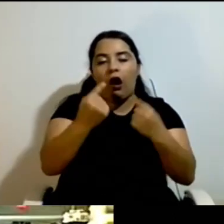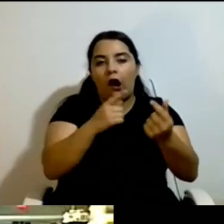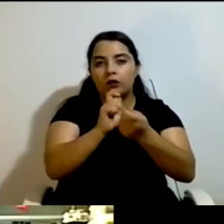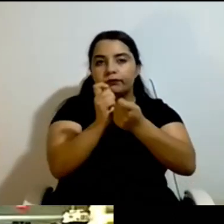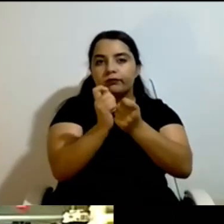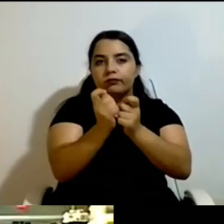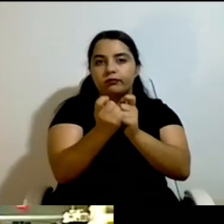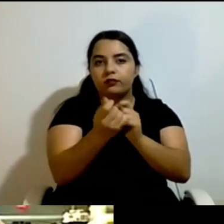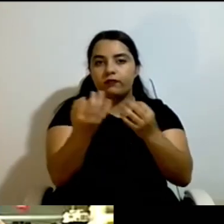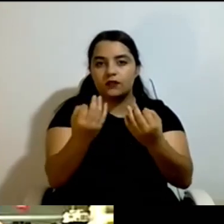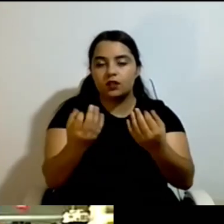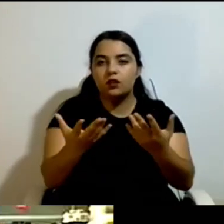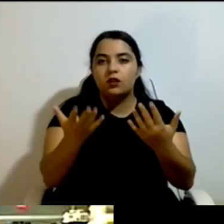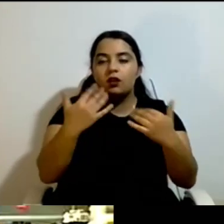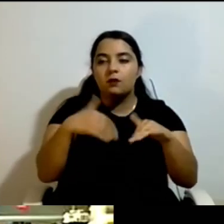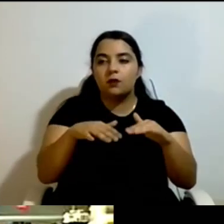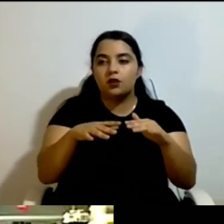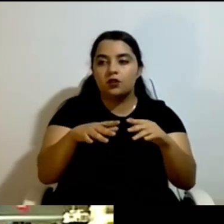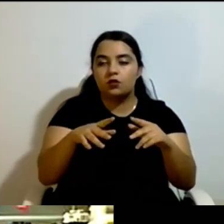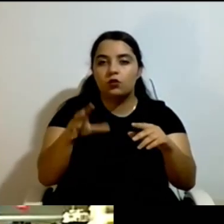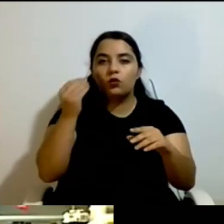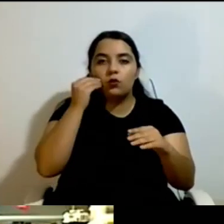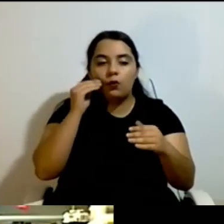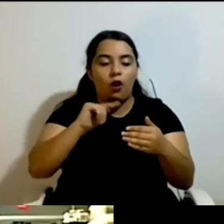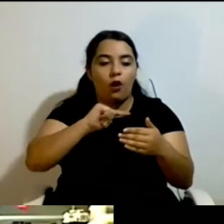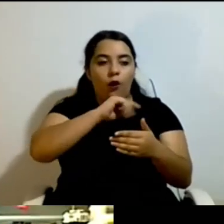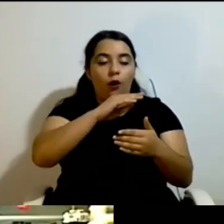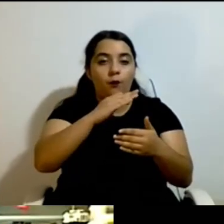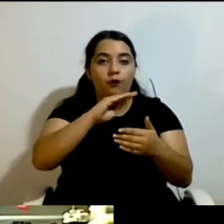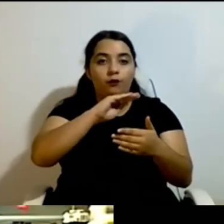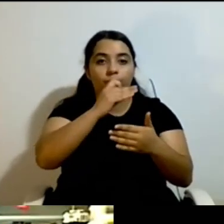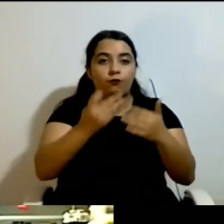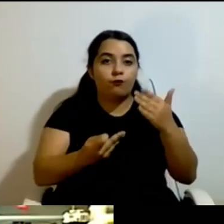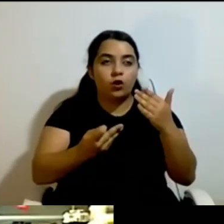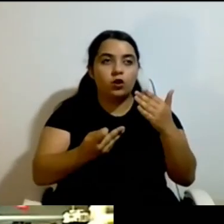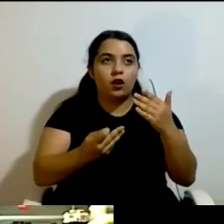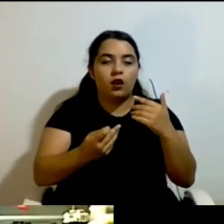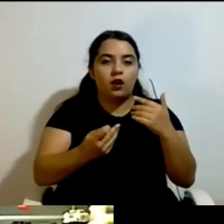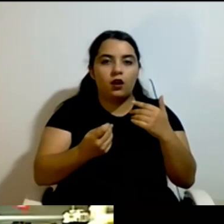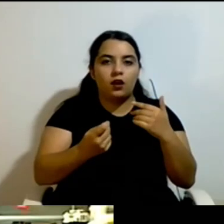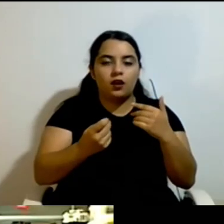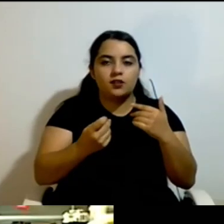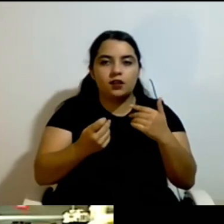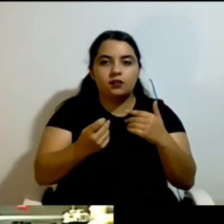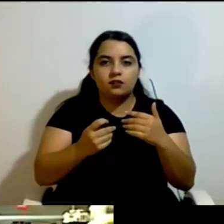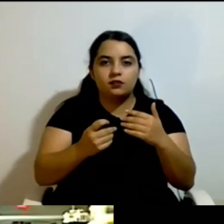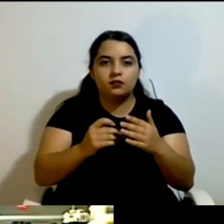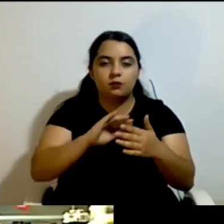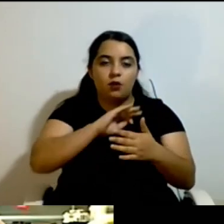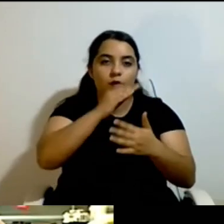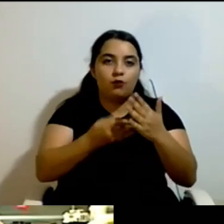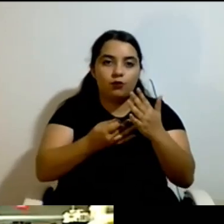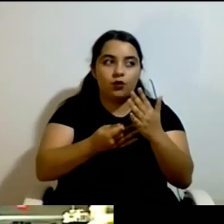questions are asked and what the person answers is translated into minutes per day.